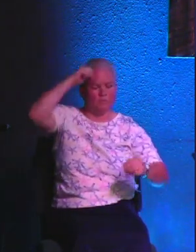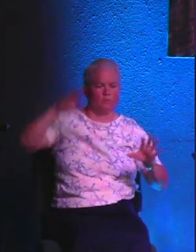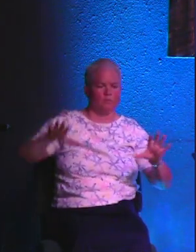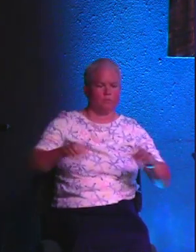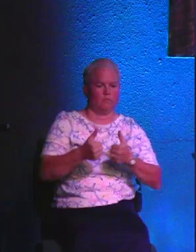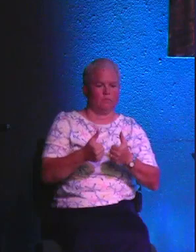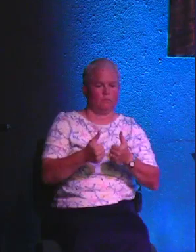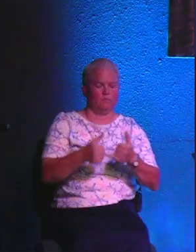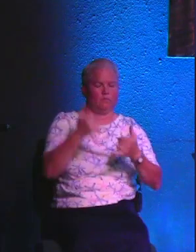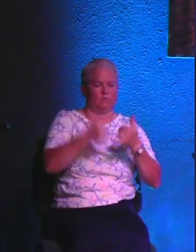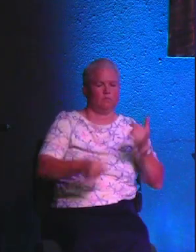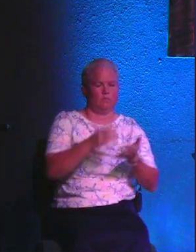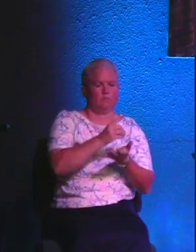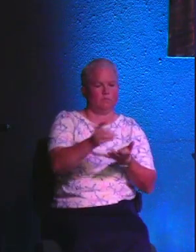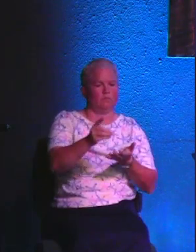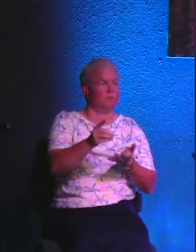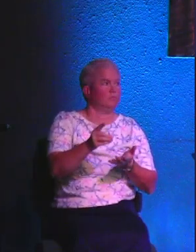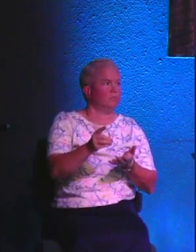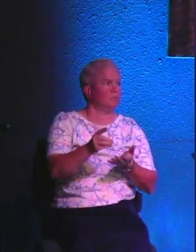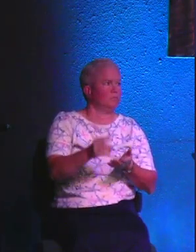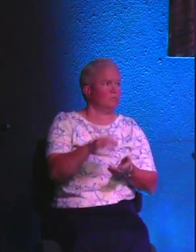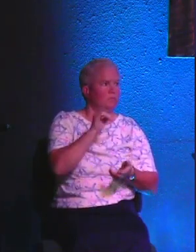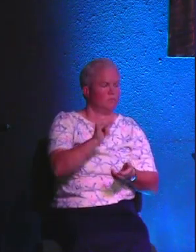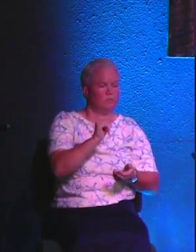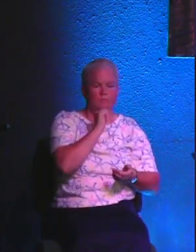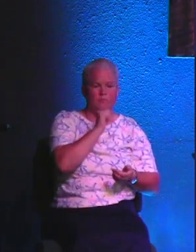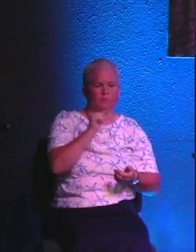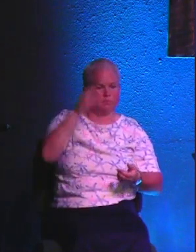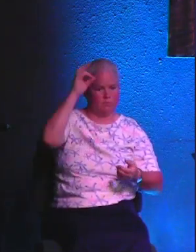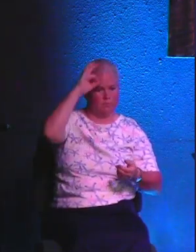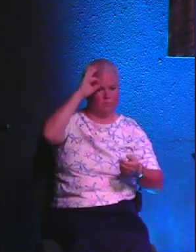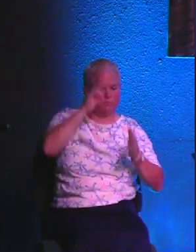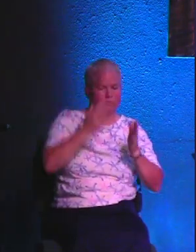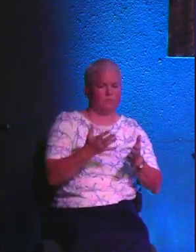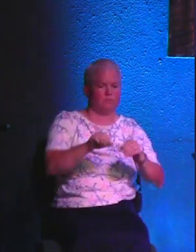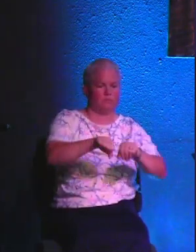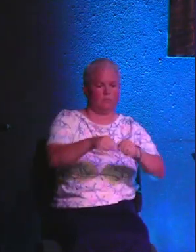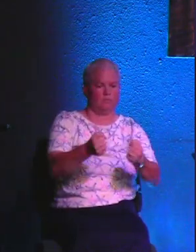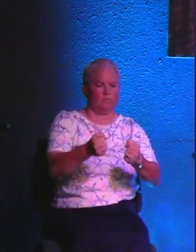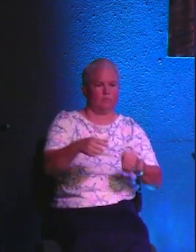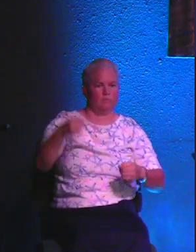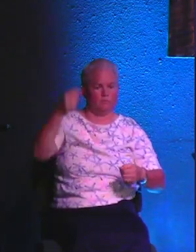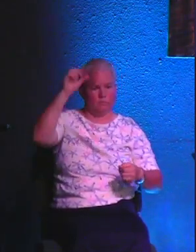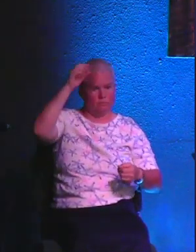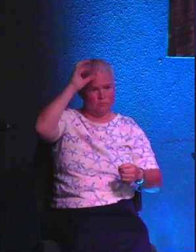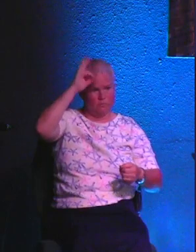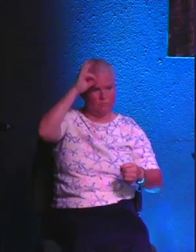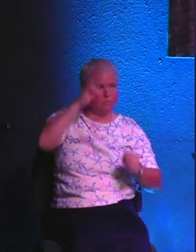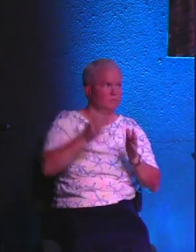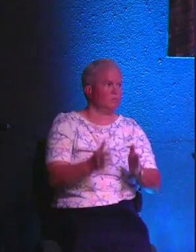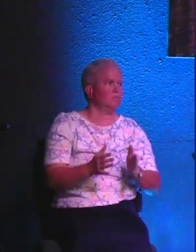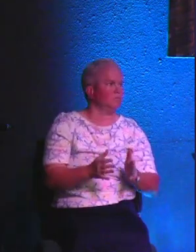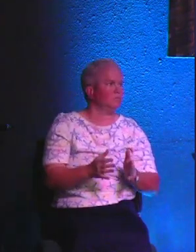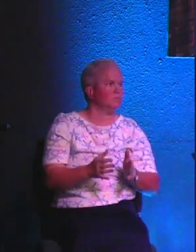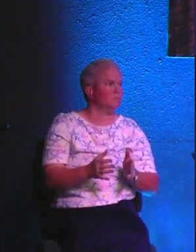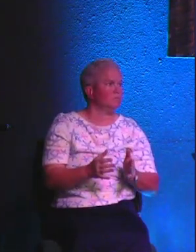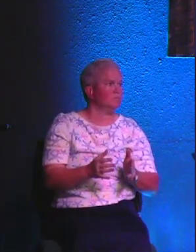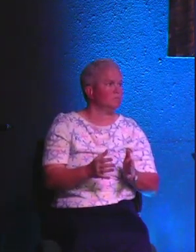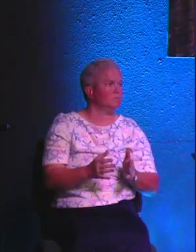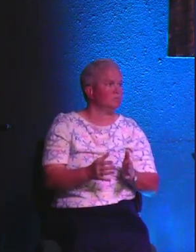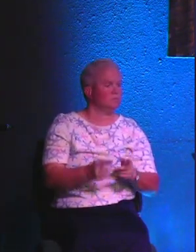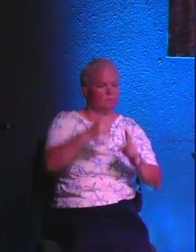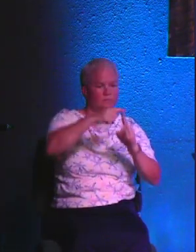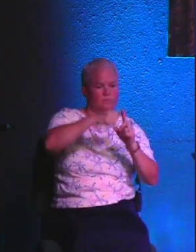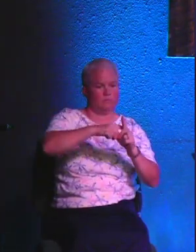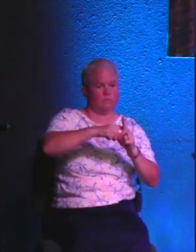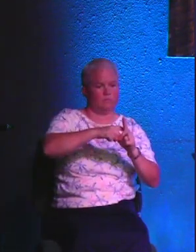ladies last week. And so I didn't preach. You guys got a break from me preaching. But for me, it seems like I haven't been up here